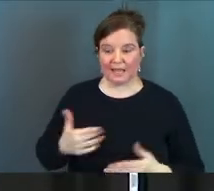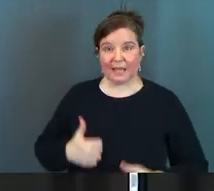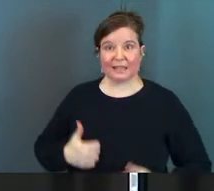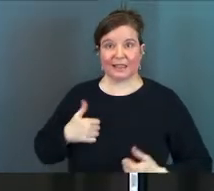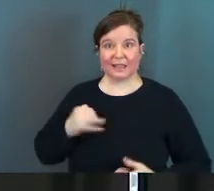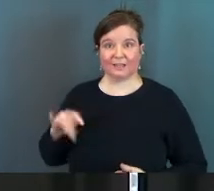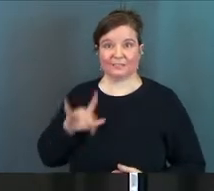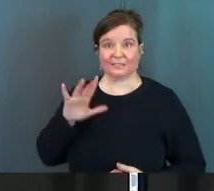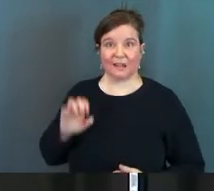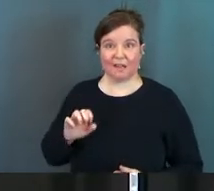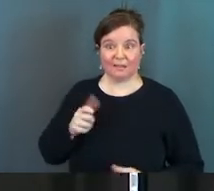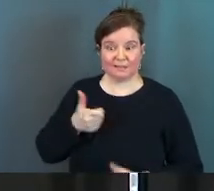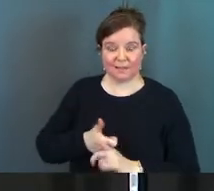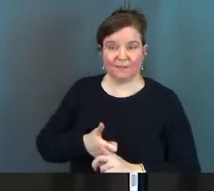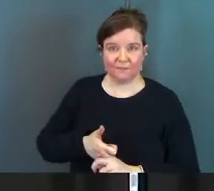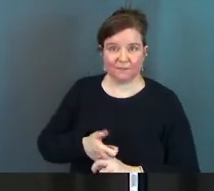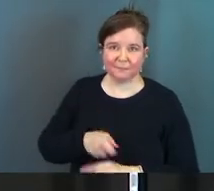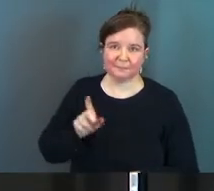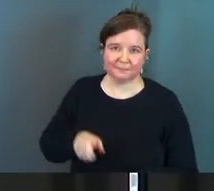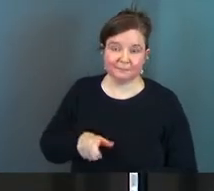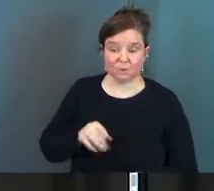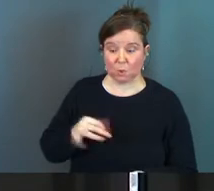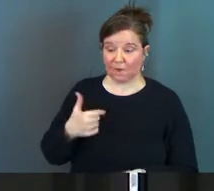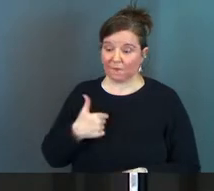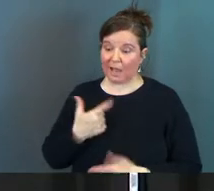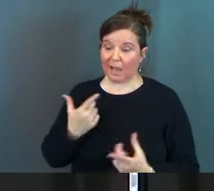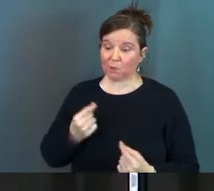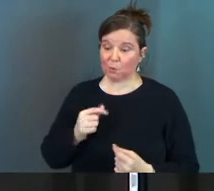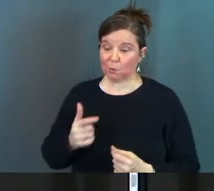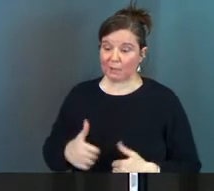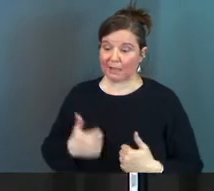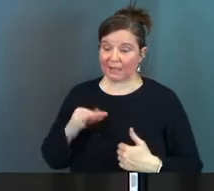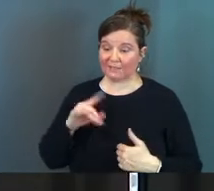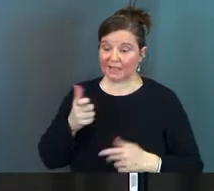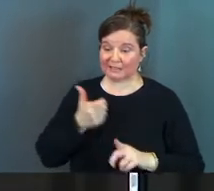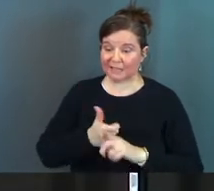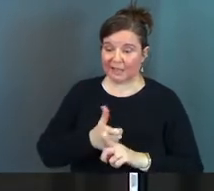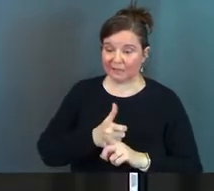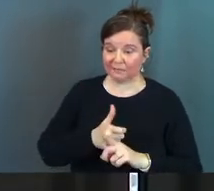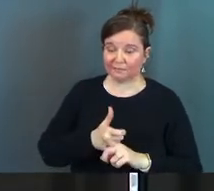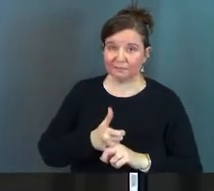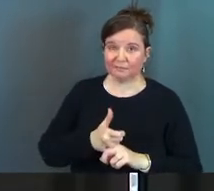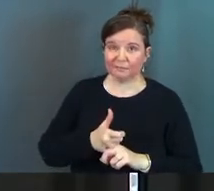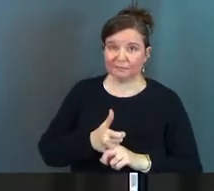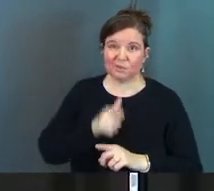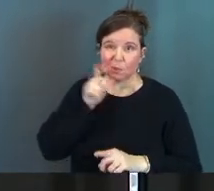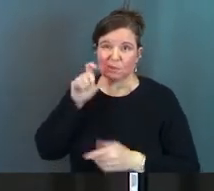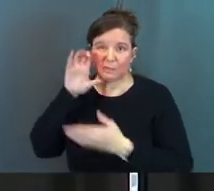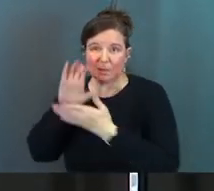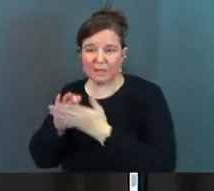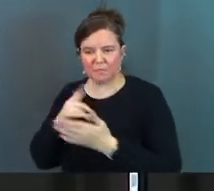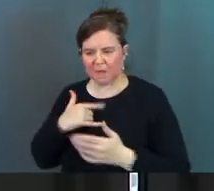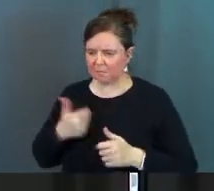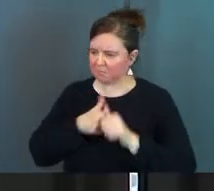lifestyle. And so if I just do the lifestyle, I'm good too.